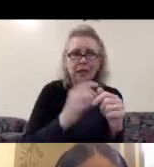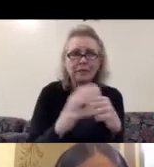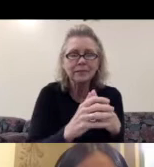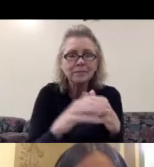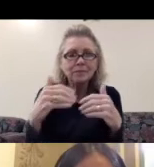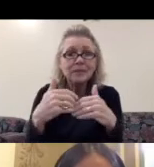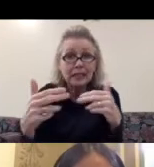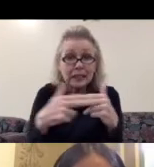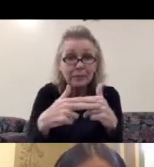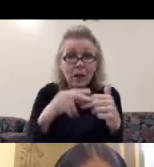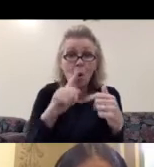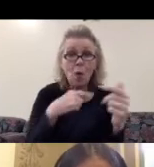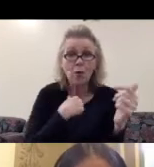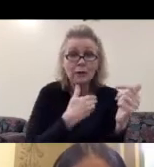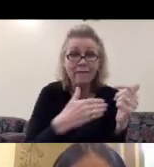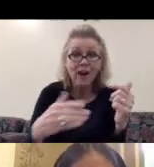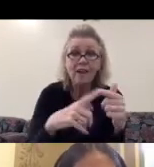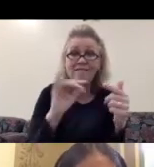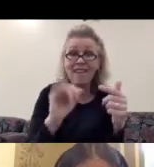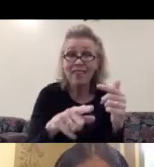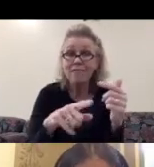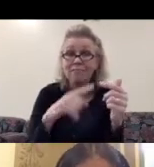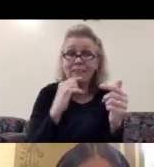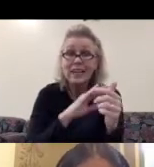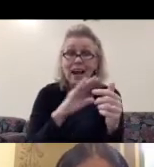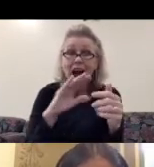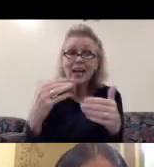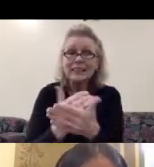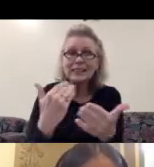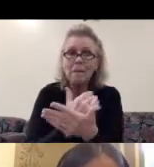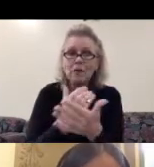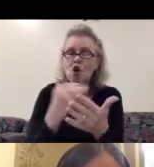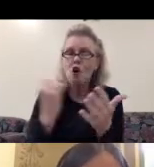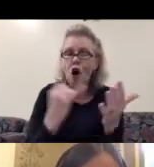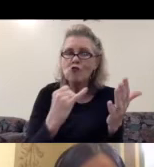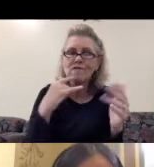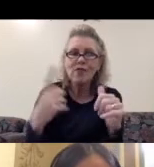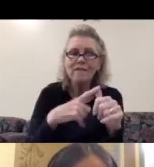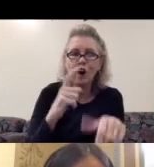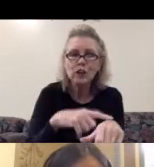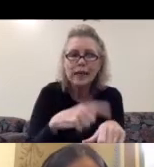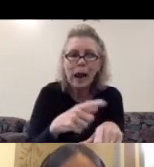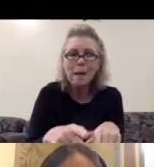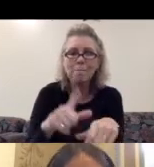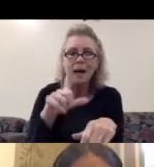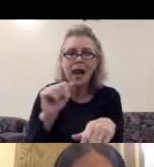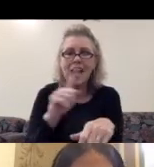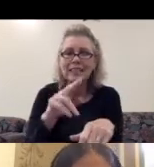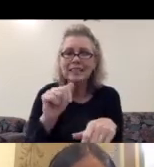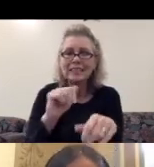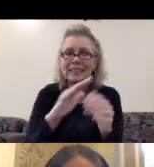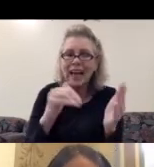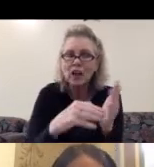invited to Lasnia Center for Contemporary Arts for first time, I got there with a project consisting and create an atlas